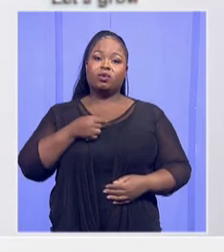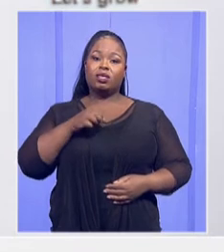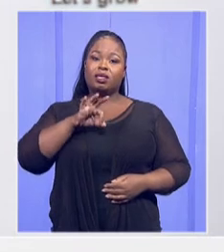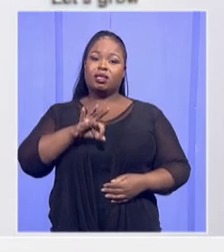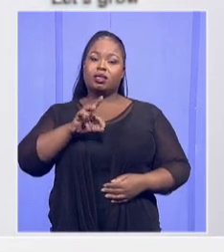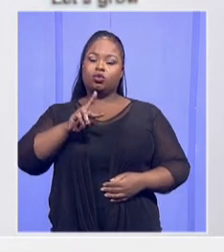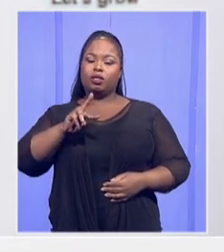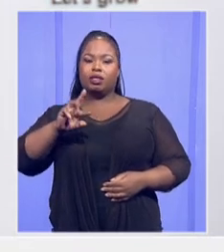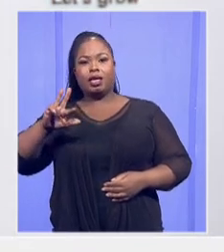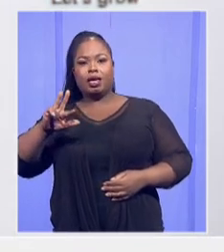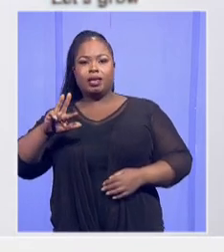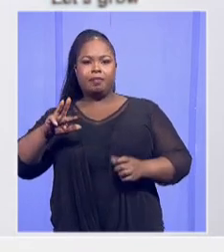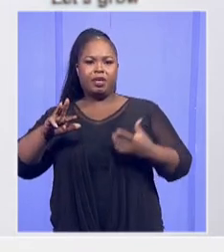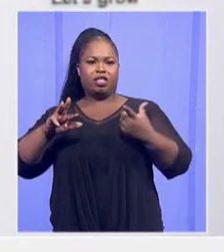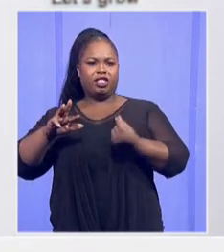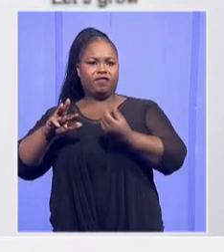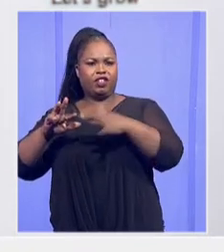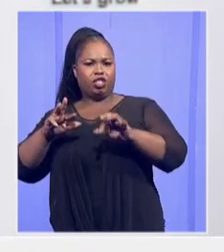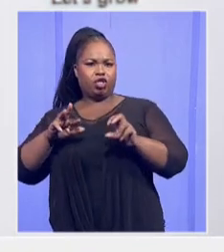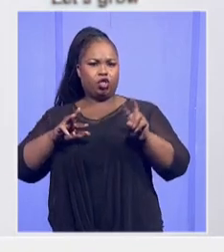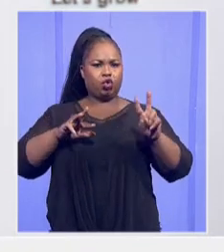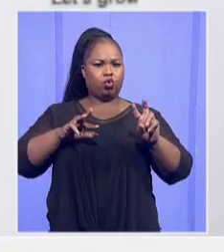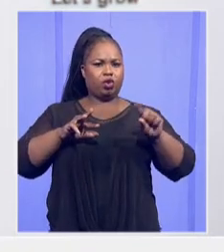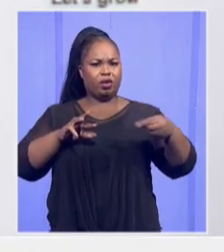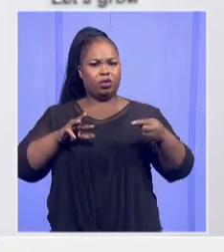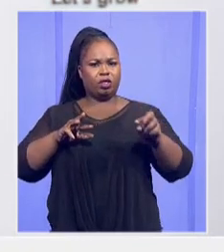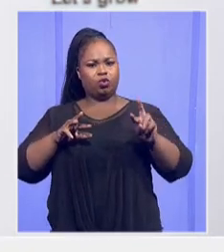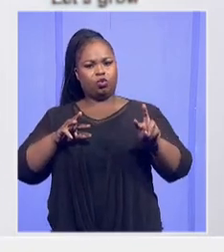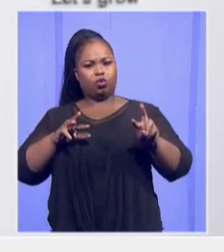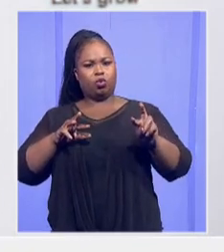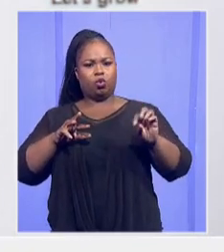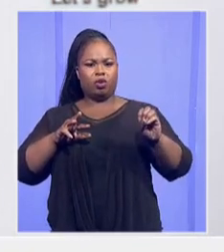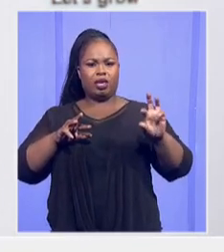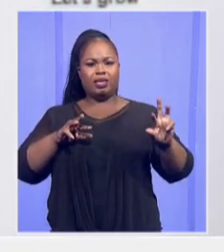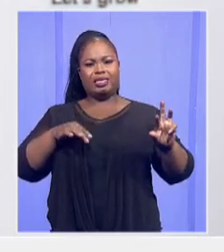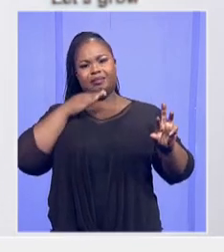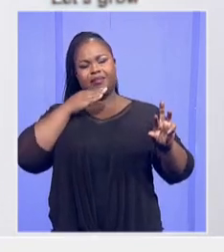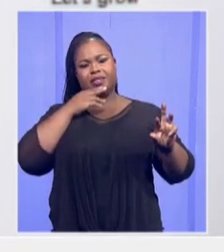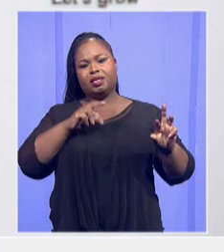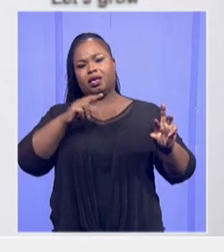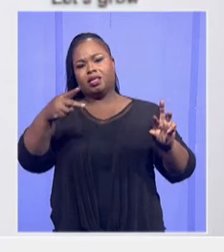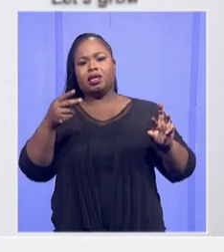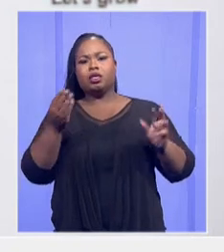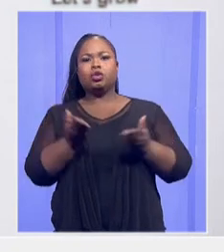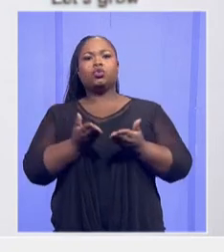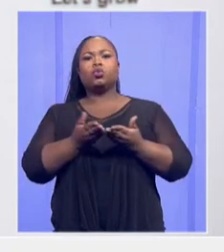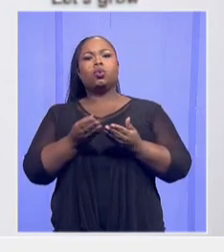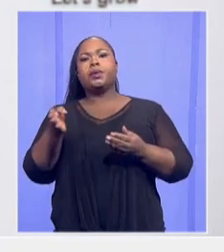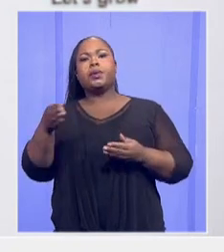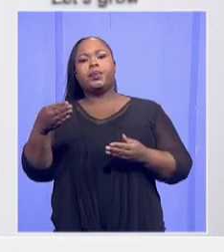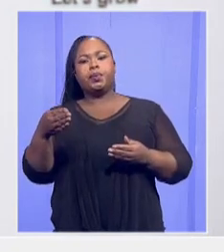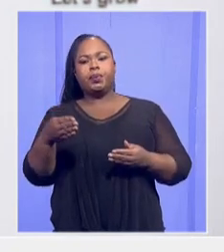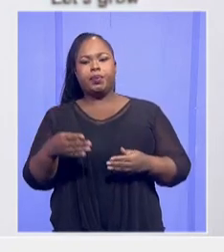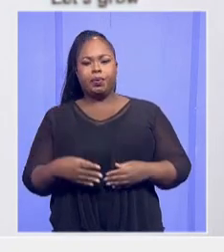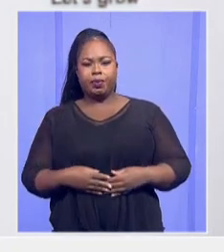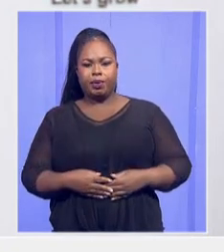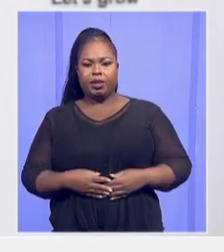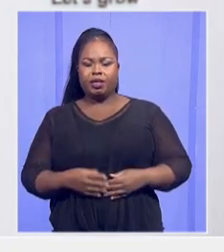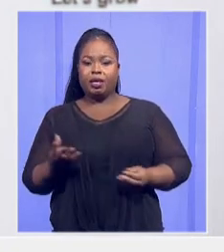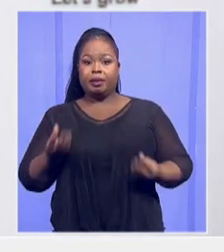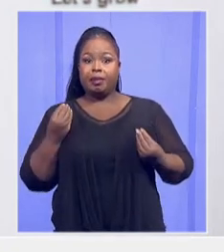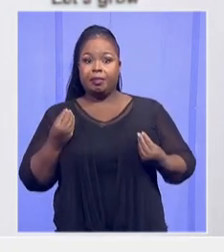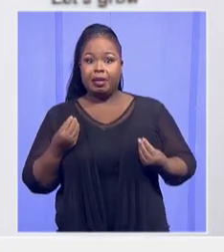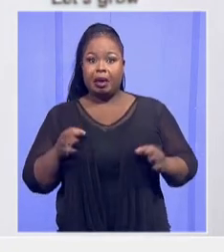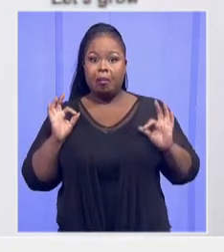we've done 2,200, which means there's one extra school which doesn't have a choice. So they go to a school, they find a school without